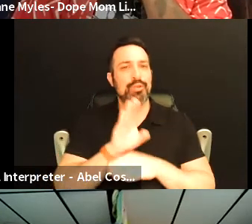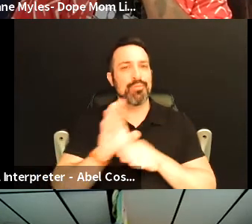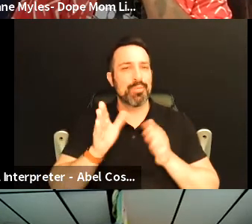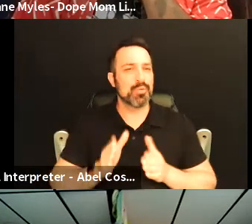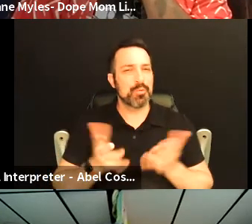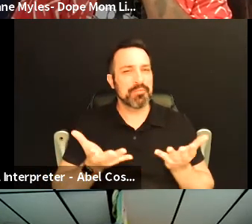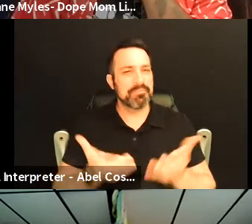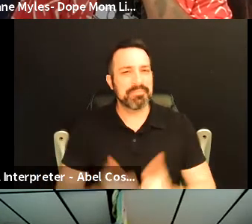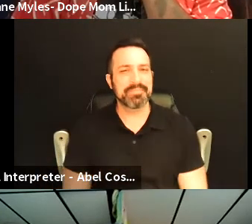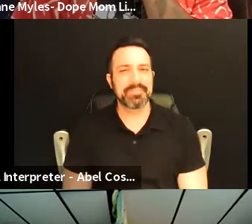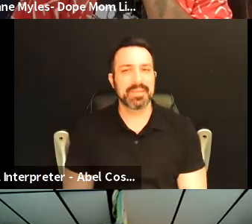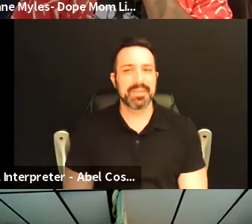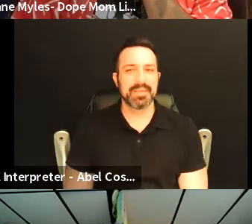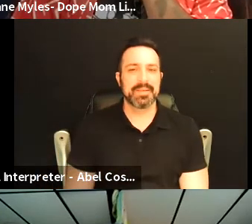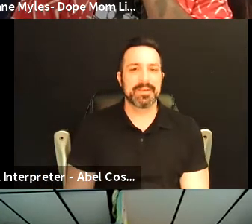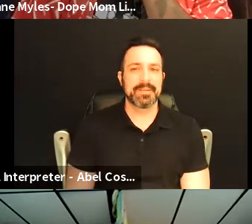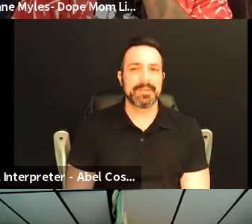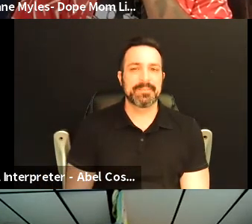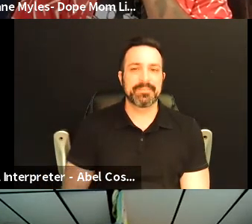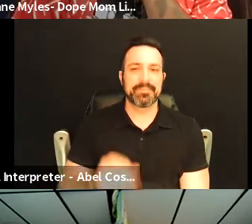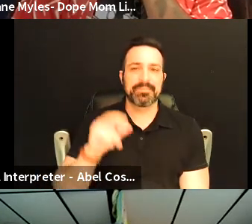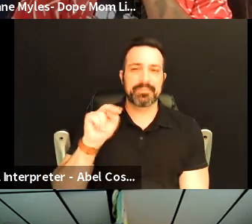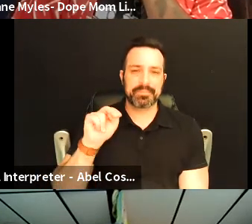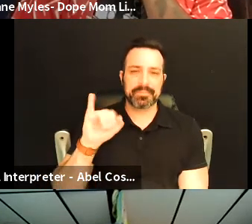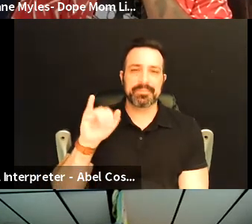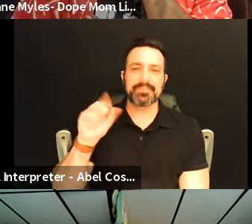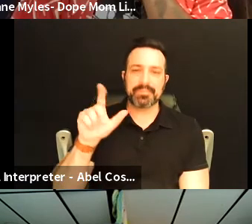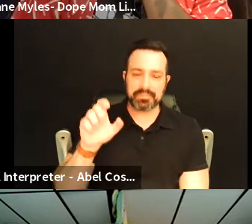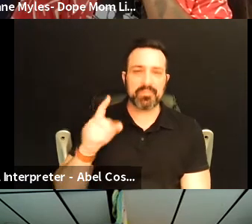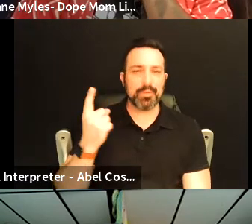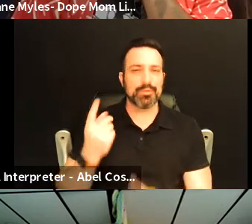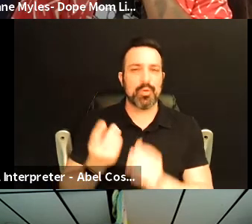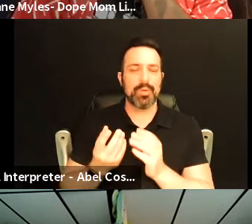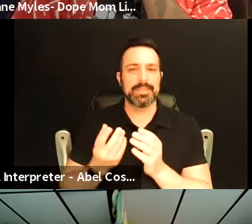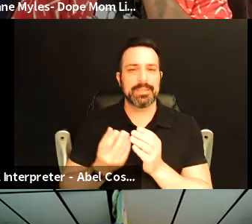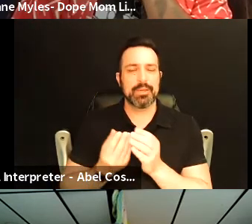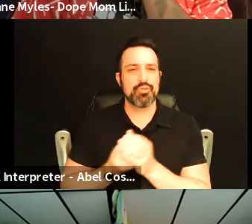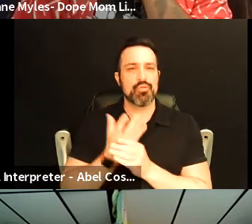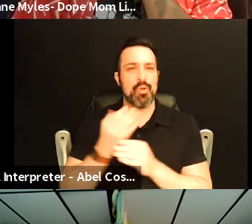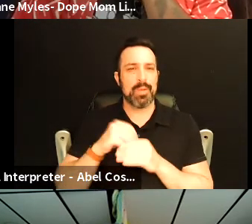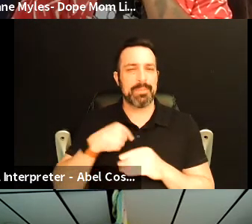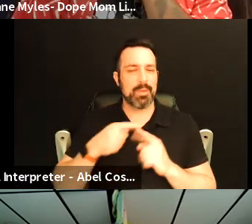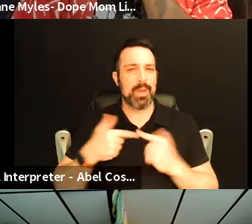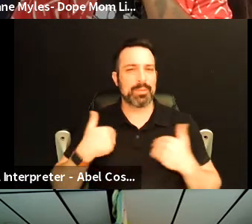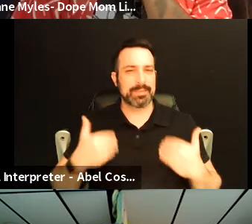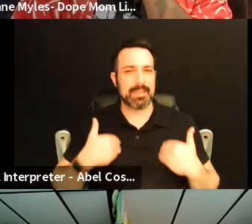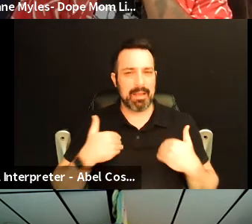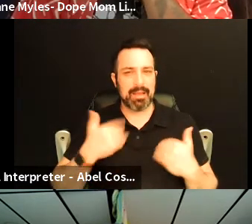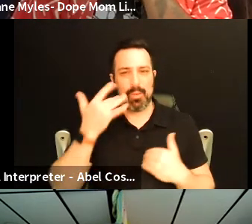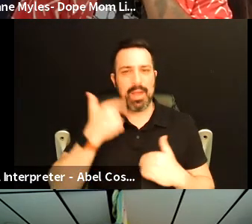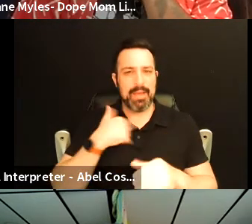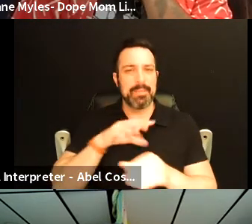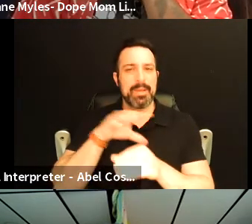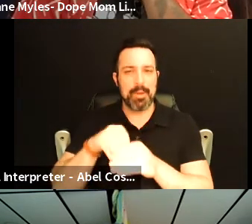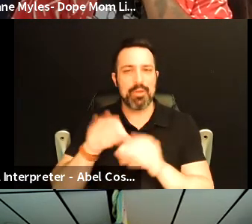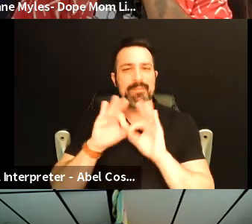I mean I think it was always sort of ingrained in me when I was young um because I'd been part of